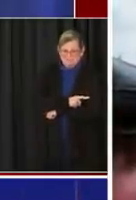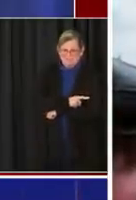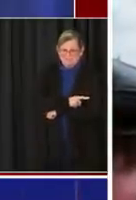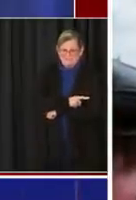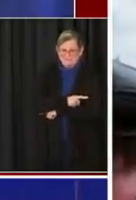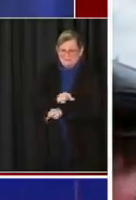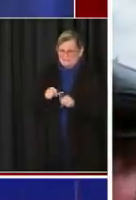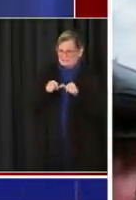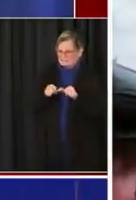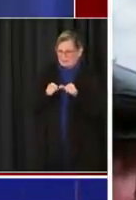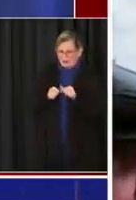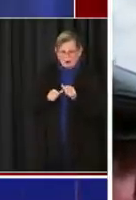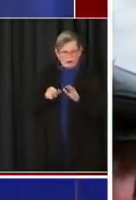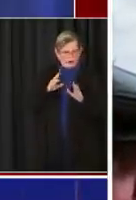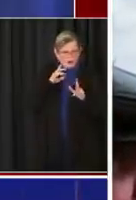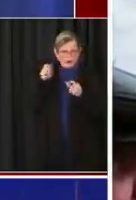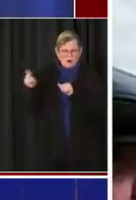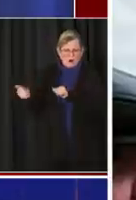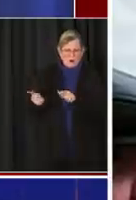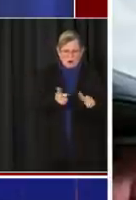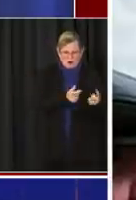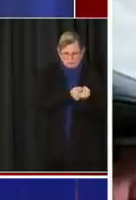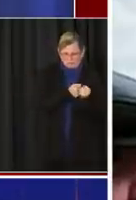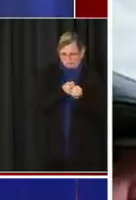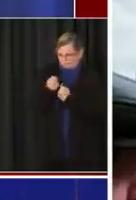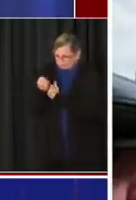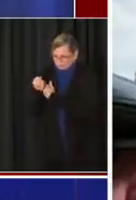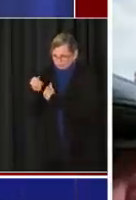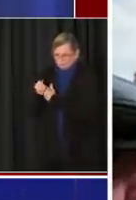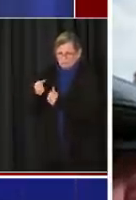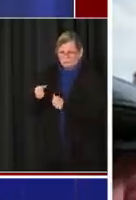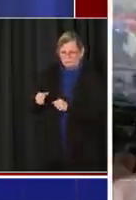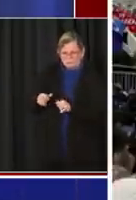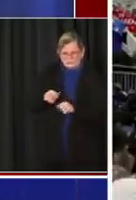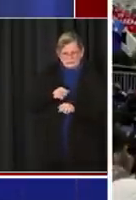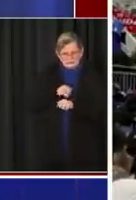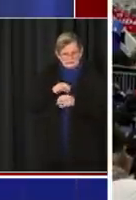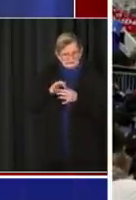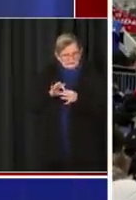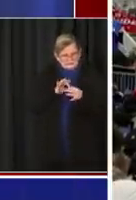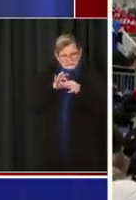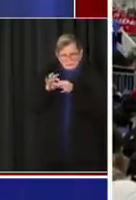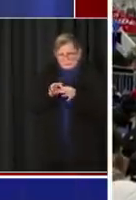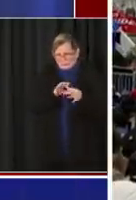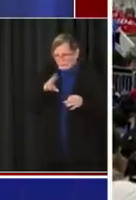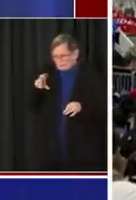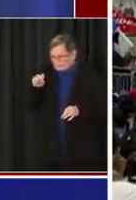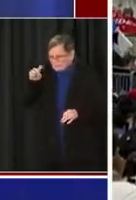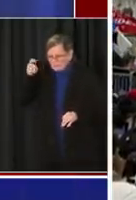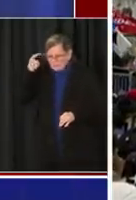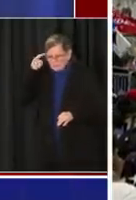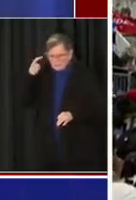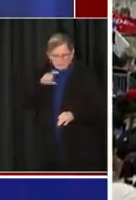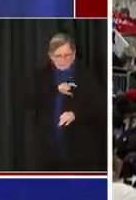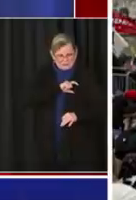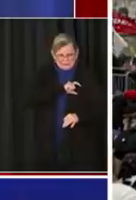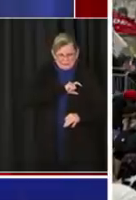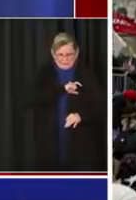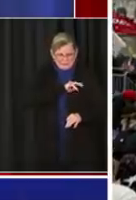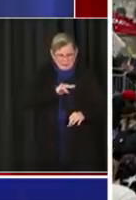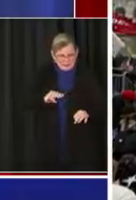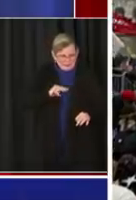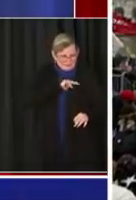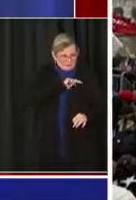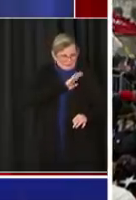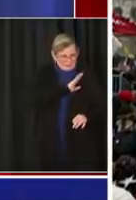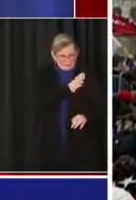we'll be keeping all of these support mechanisms in place in constant coordination with the Capitol Police and the mayor's